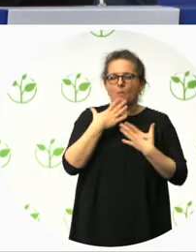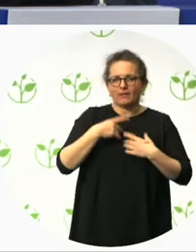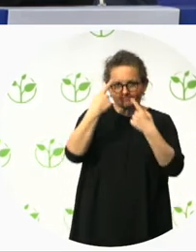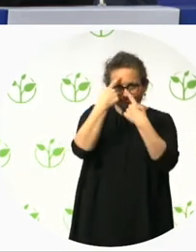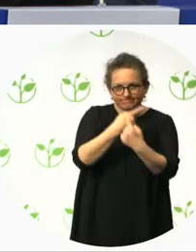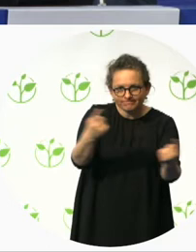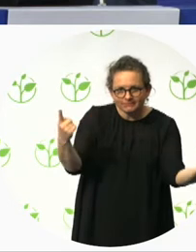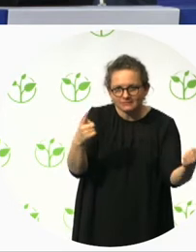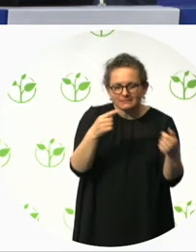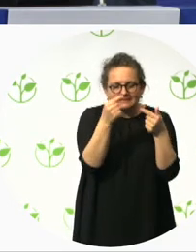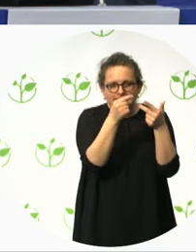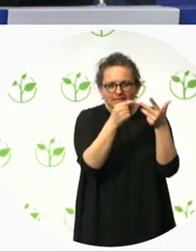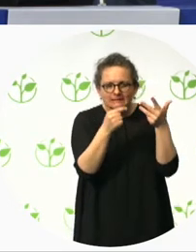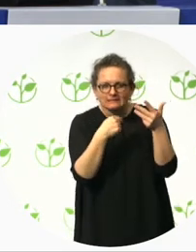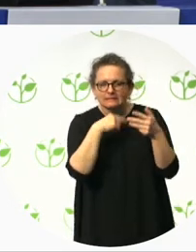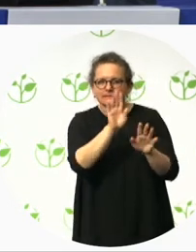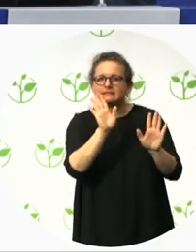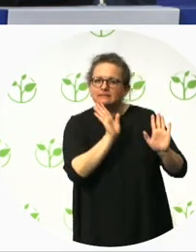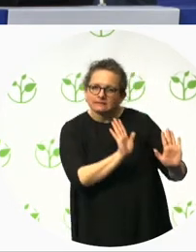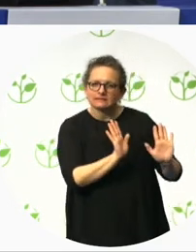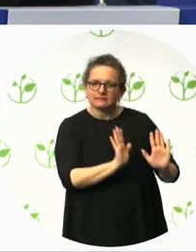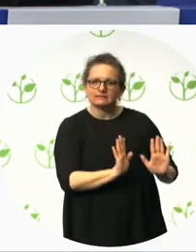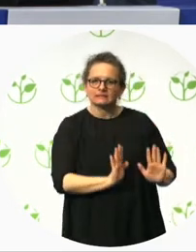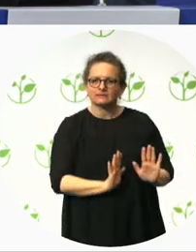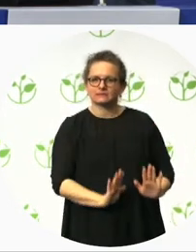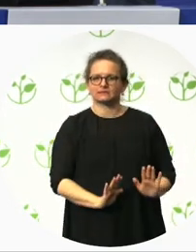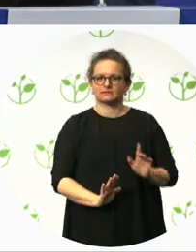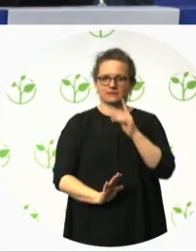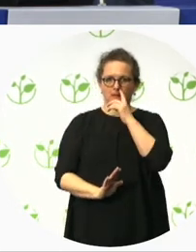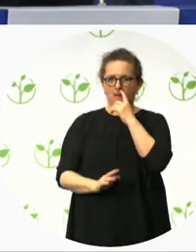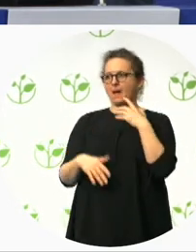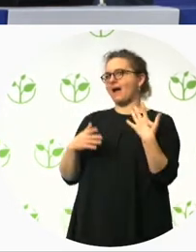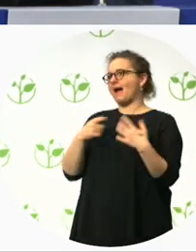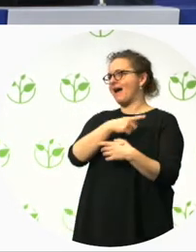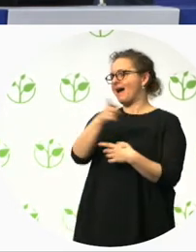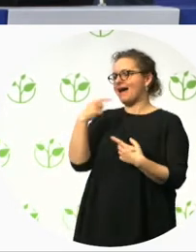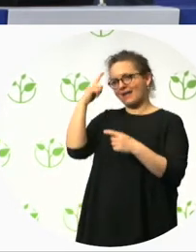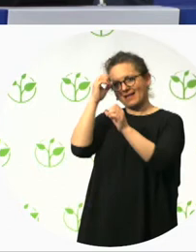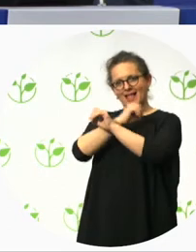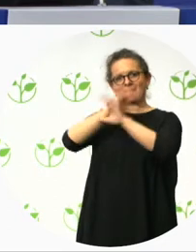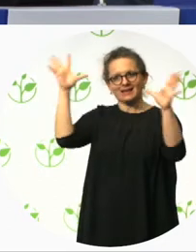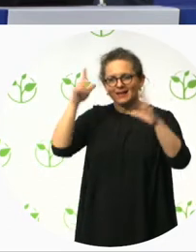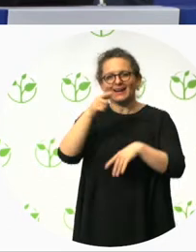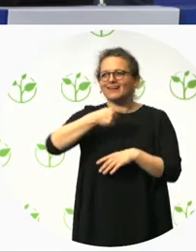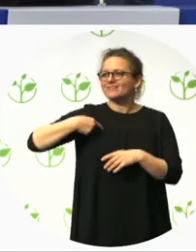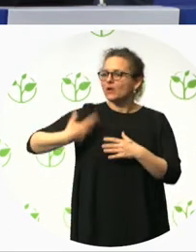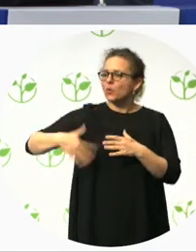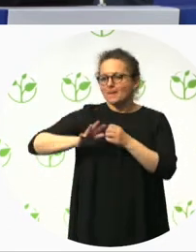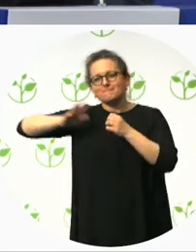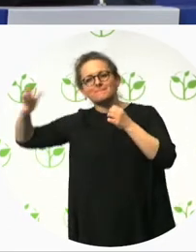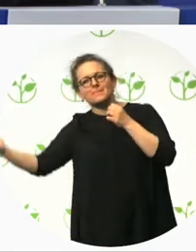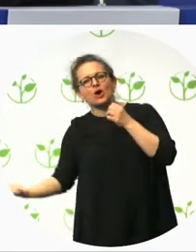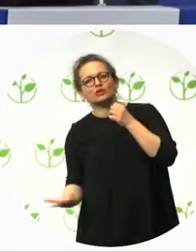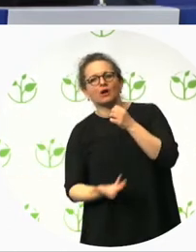the, the, the feedback is often that, well, you guys had a, a huge budget and significant public funding and support to do this